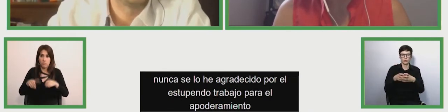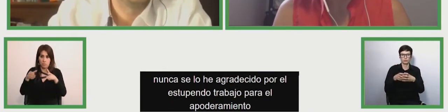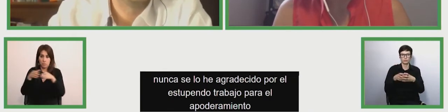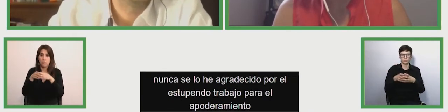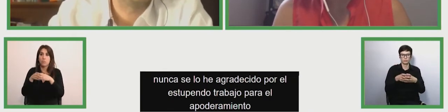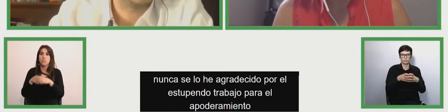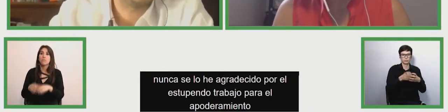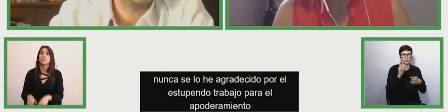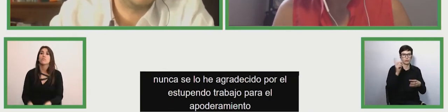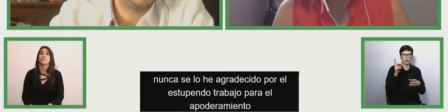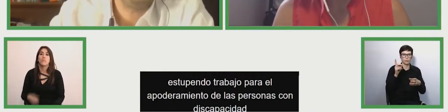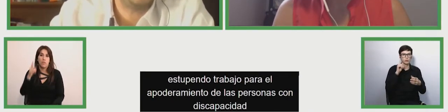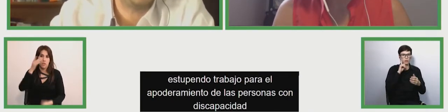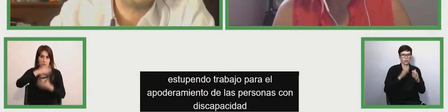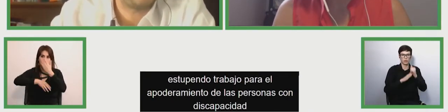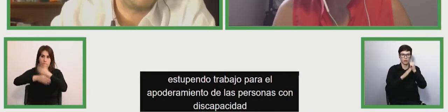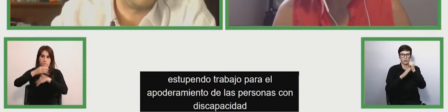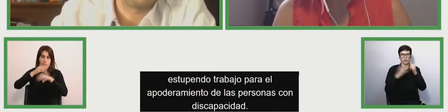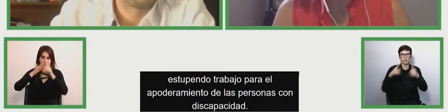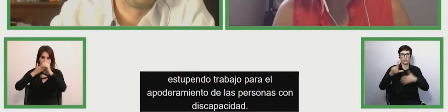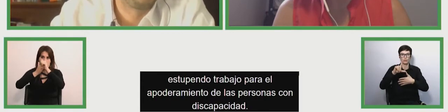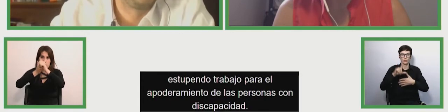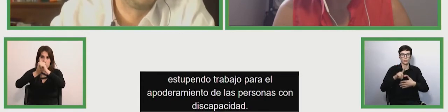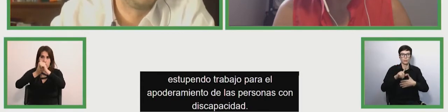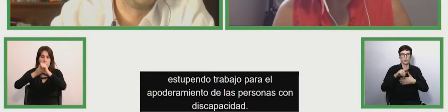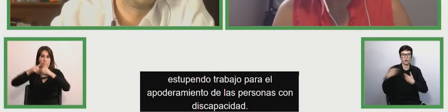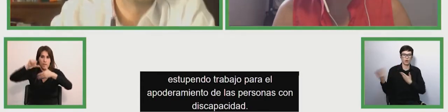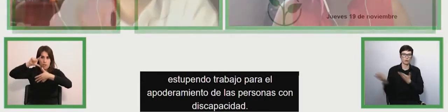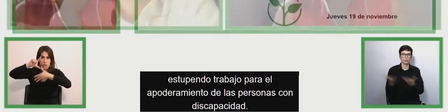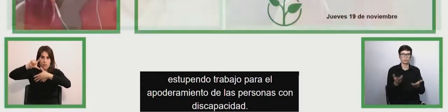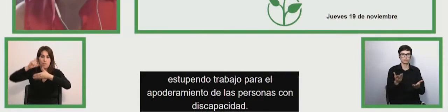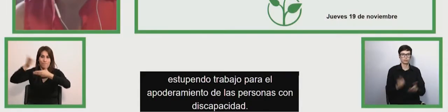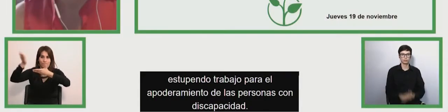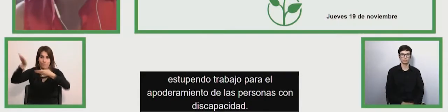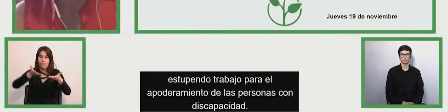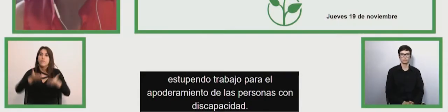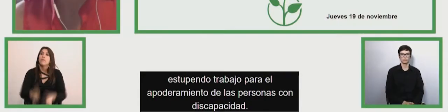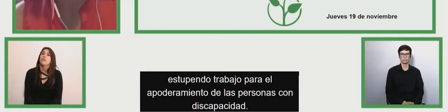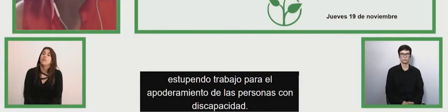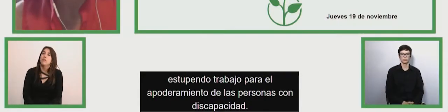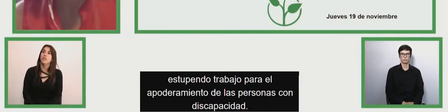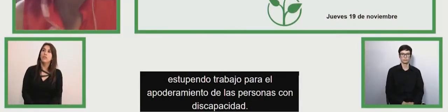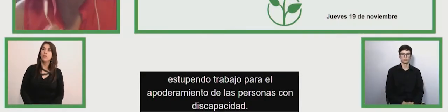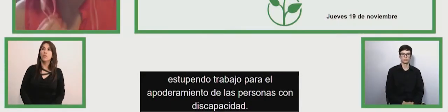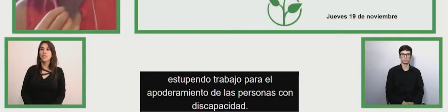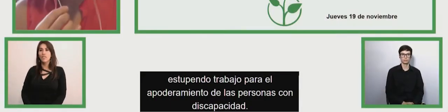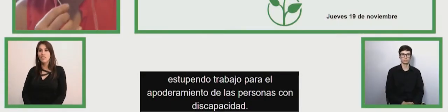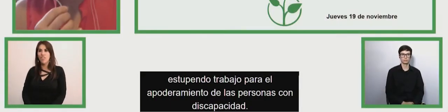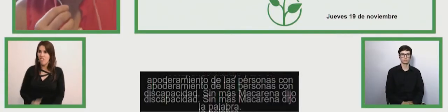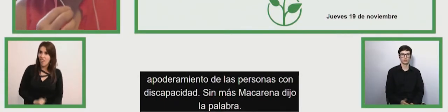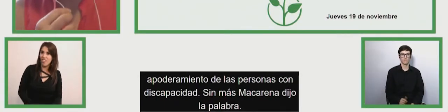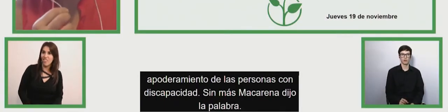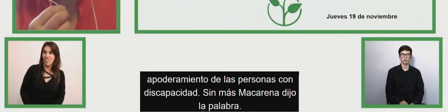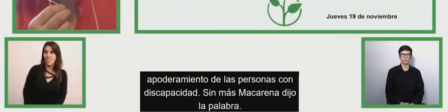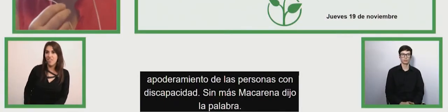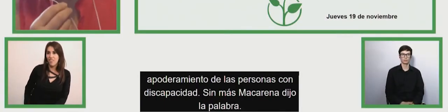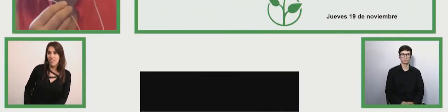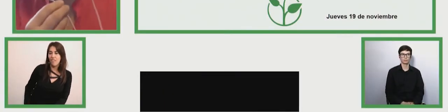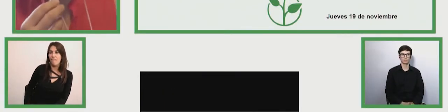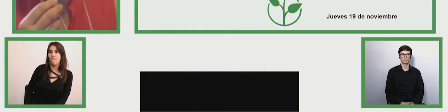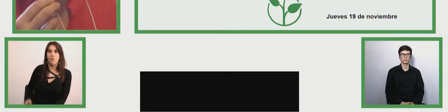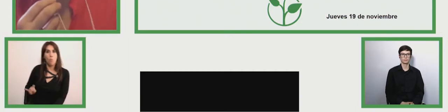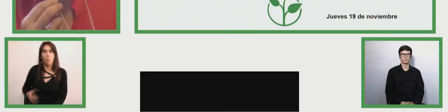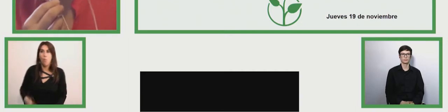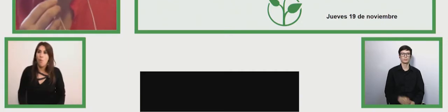people with disabilities so madelina the floor is yours thank you very much pederico thank you much for